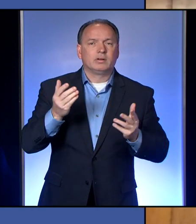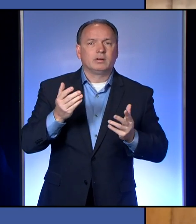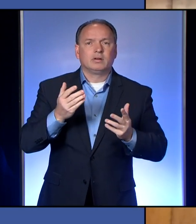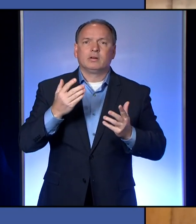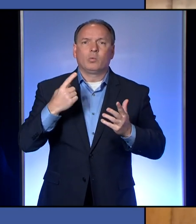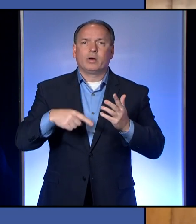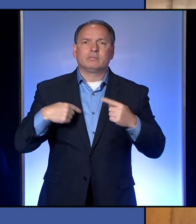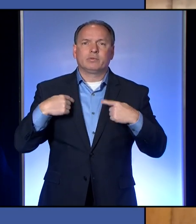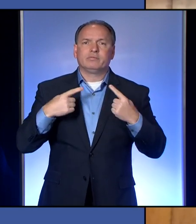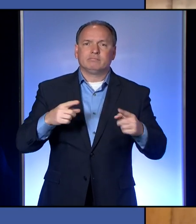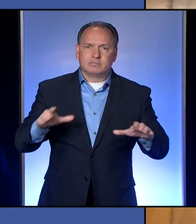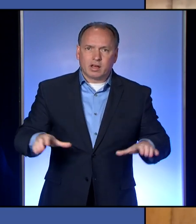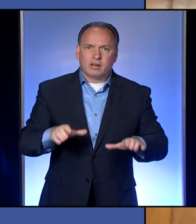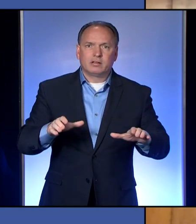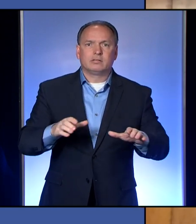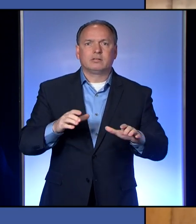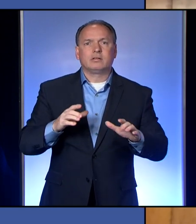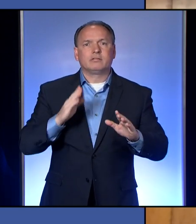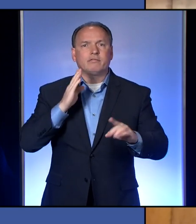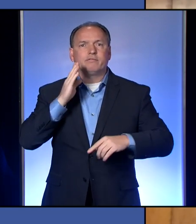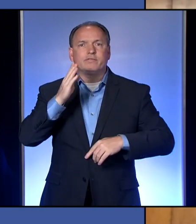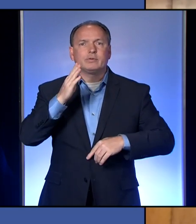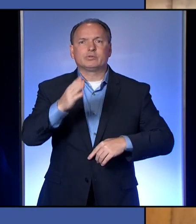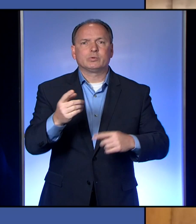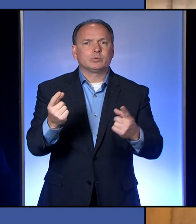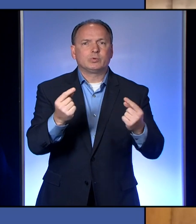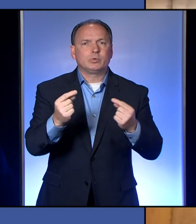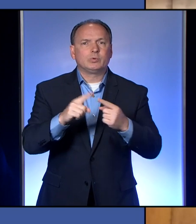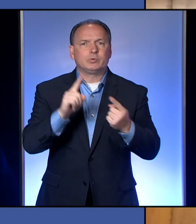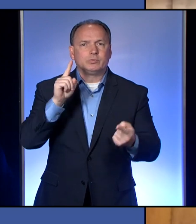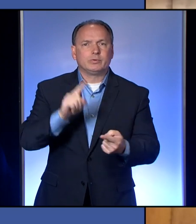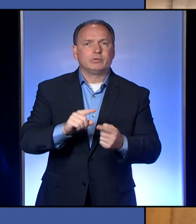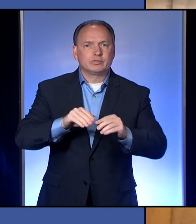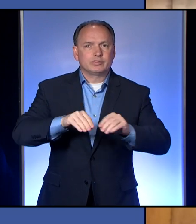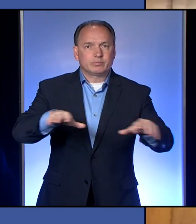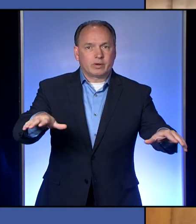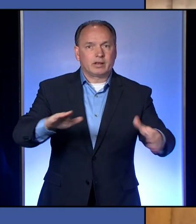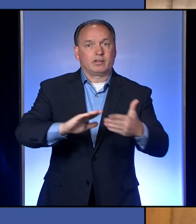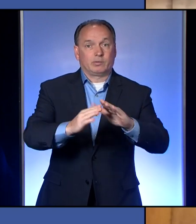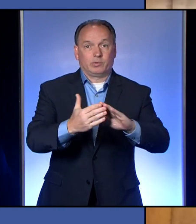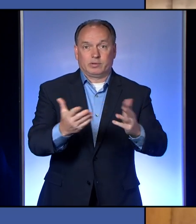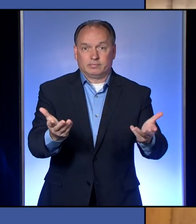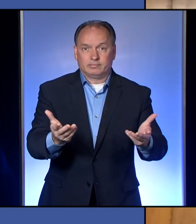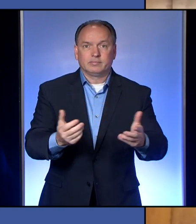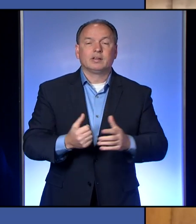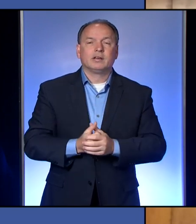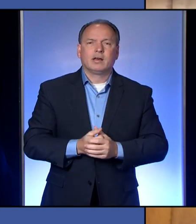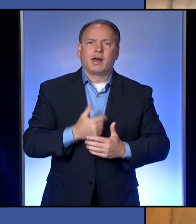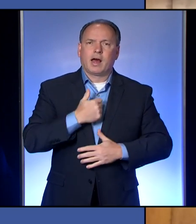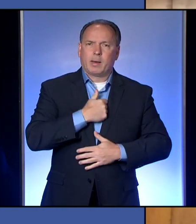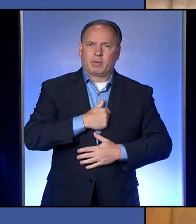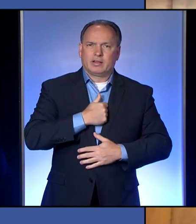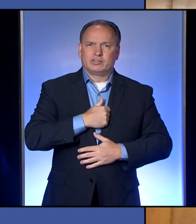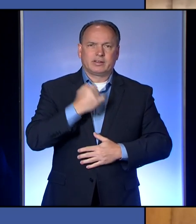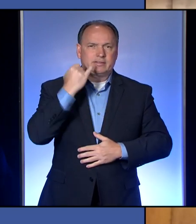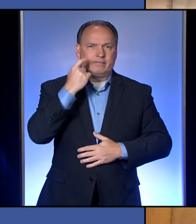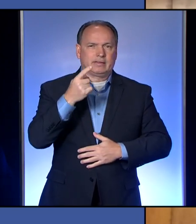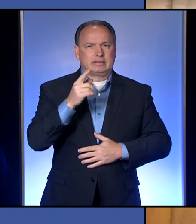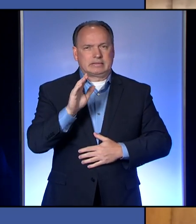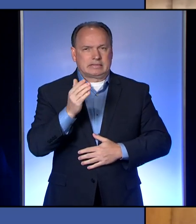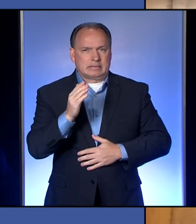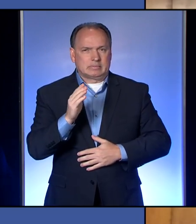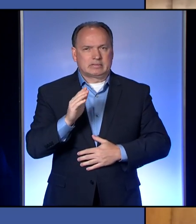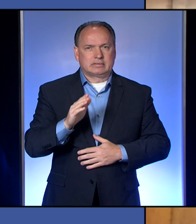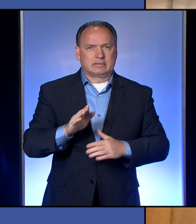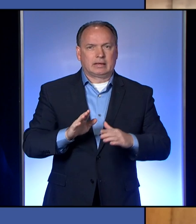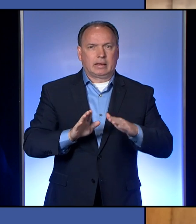we've done and what we're hoping to do to reduce the spread in the community. And I apologize if it's basic, but it's very helpful